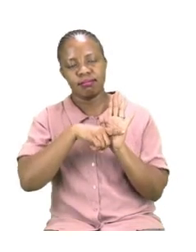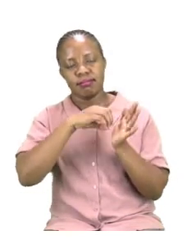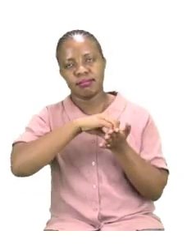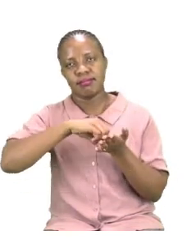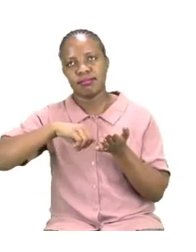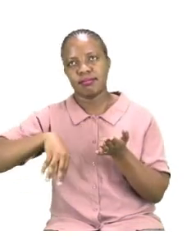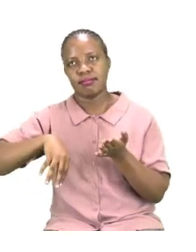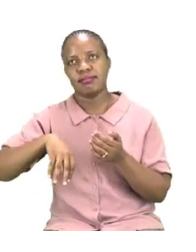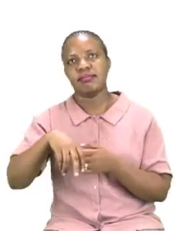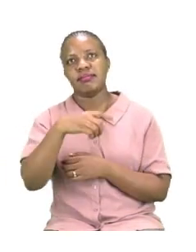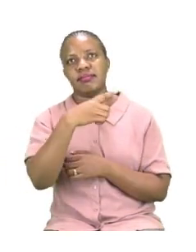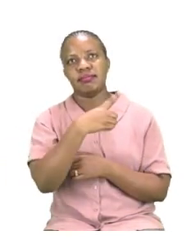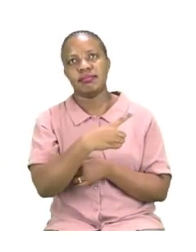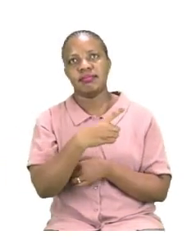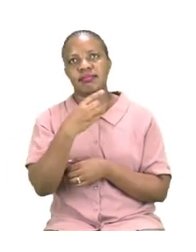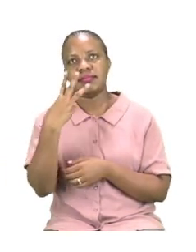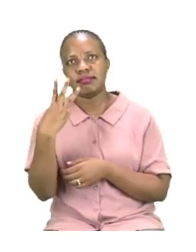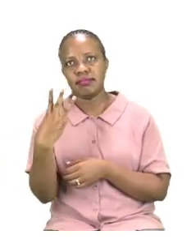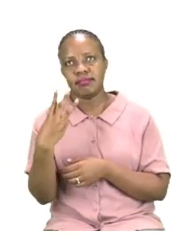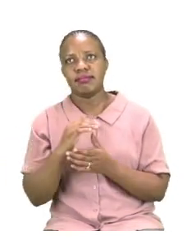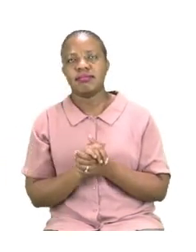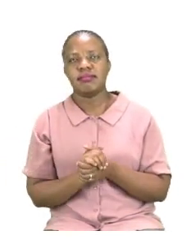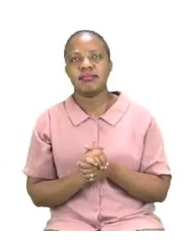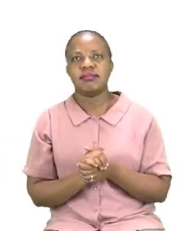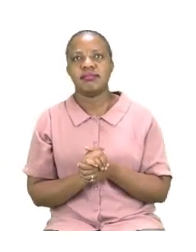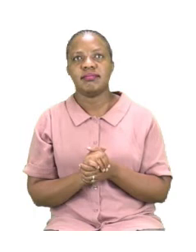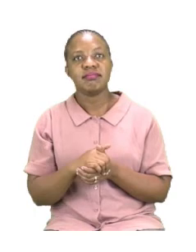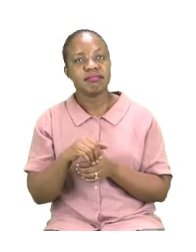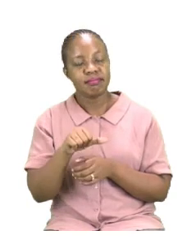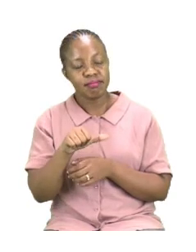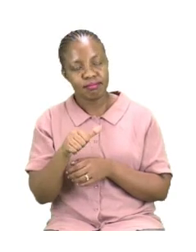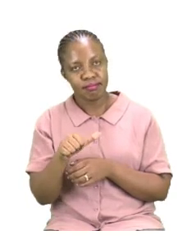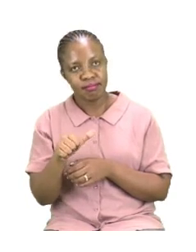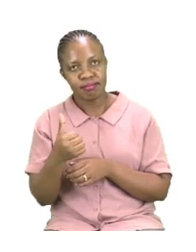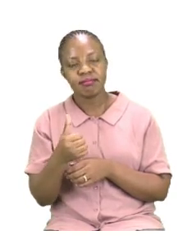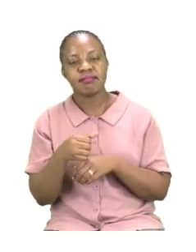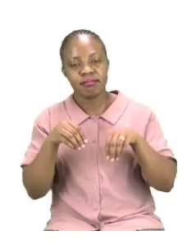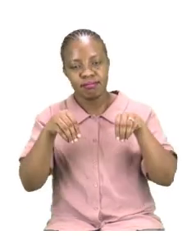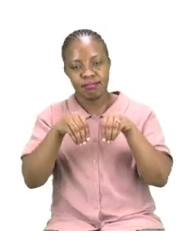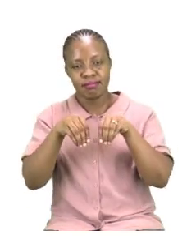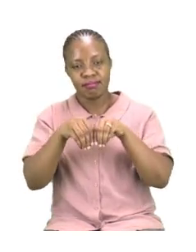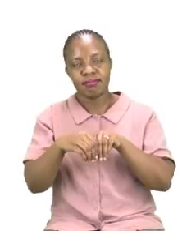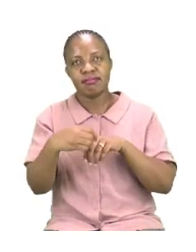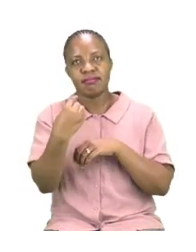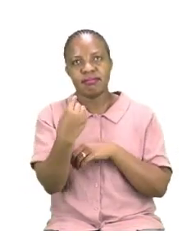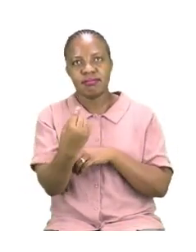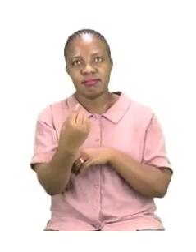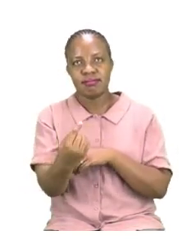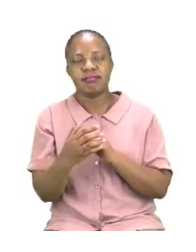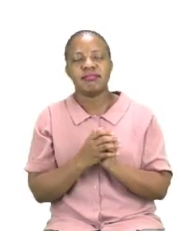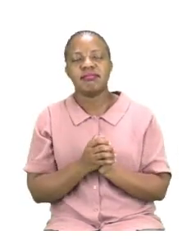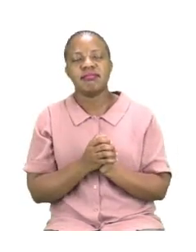The rest of that one I am sure you can do by yourselves and you can tell us how many ice creams